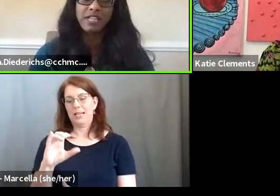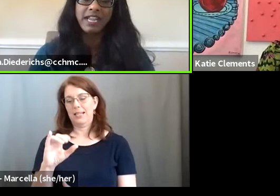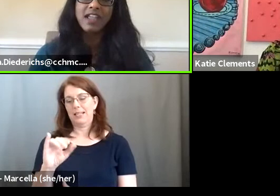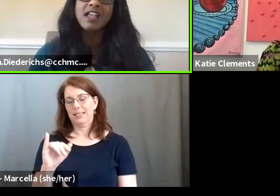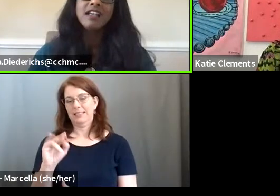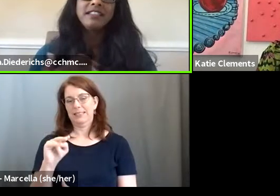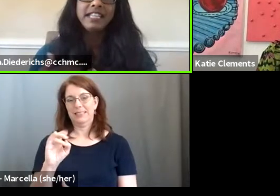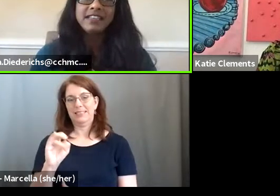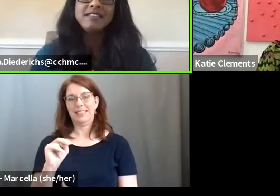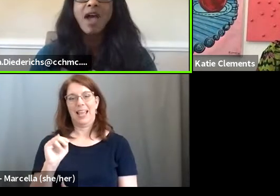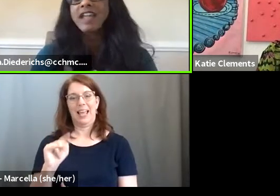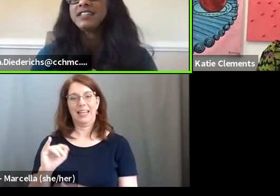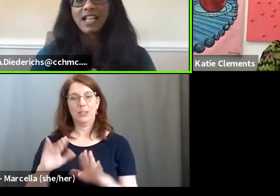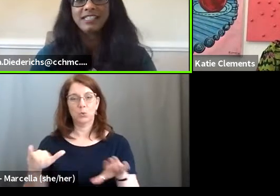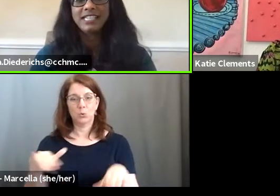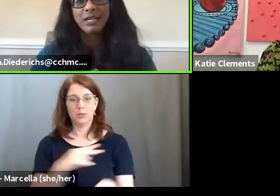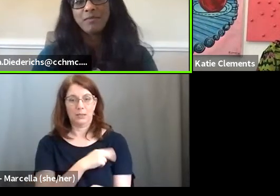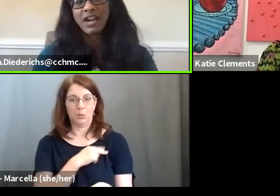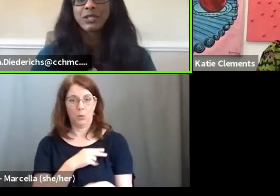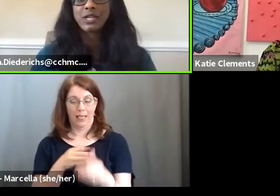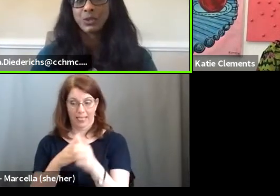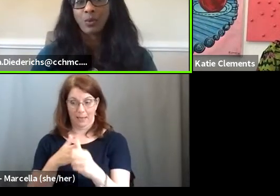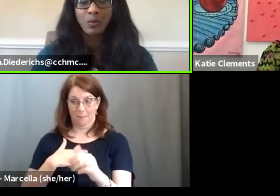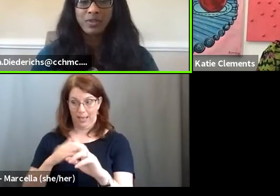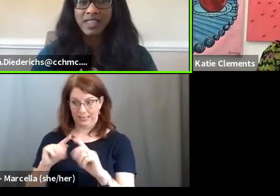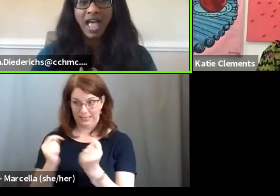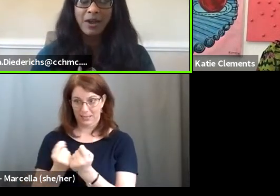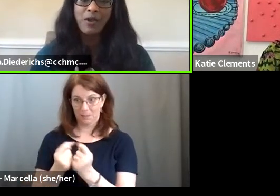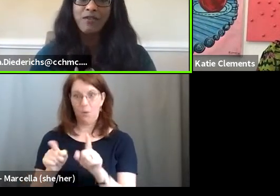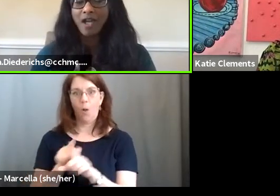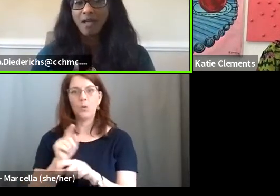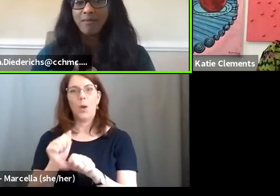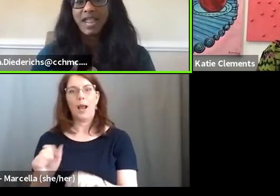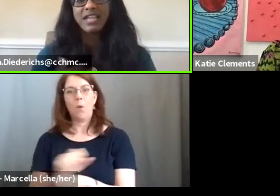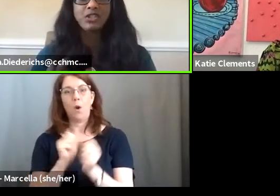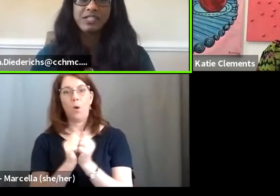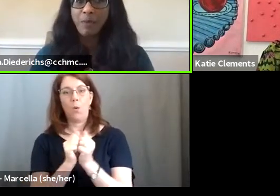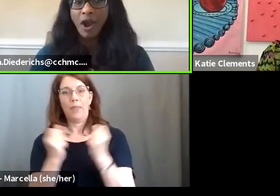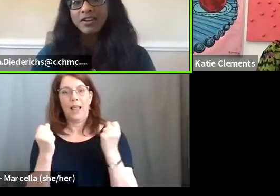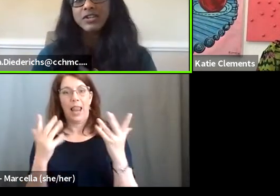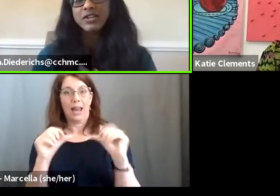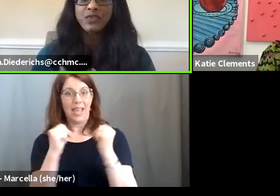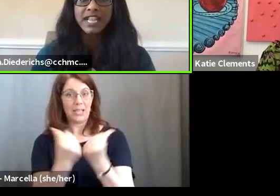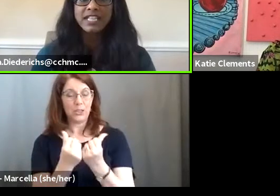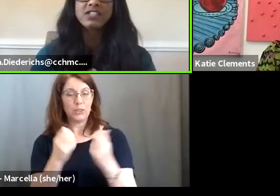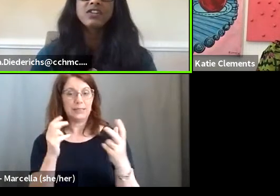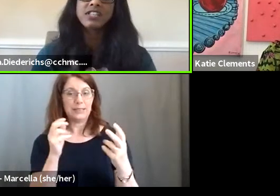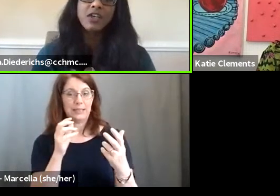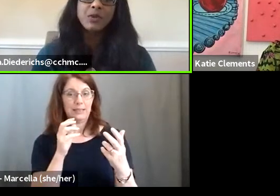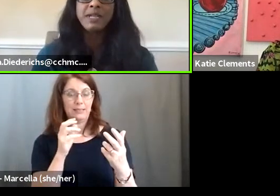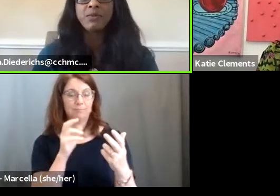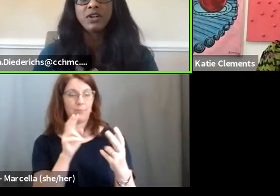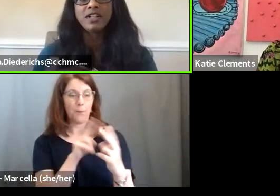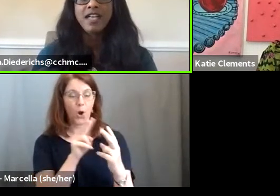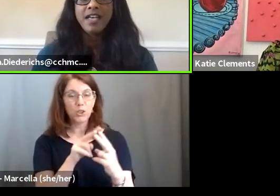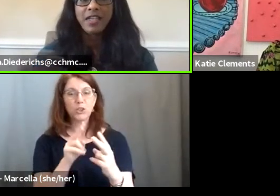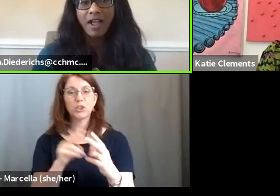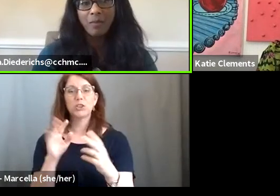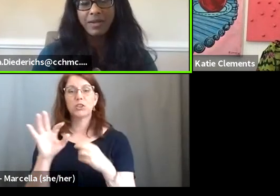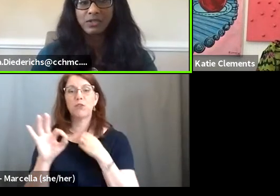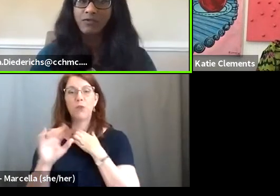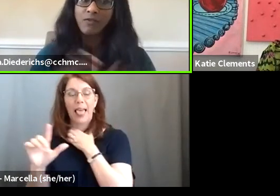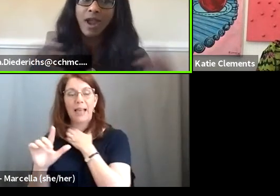I get to not only lead my design team, but I also get to work with a lot of agency partners, freelancers, other people